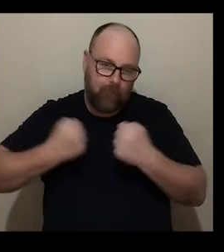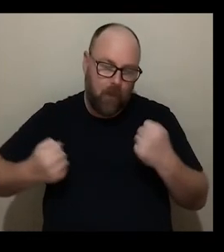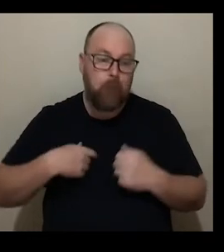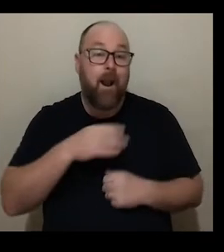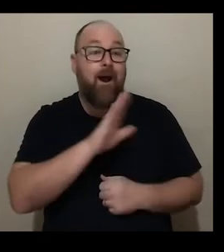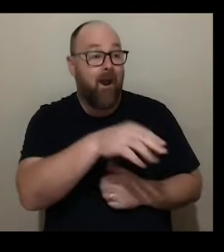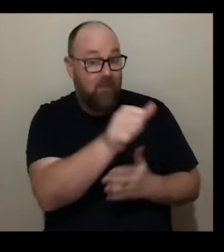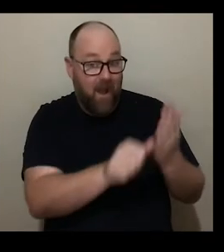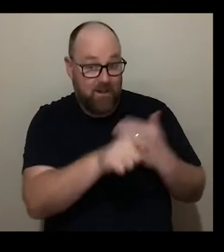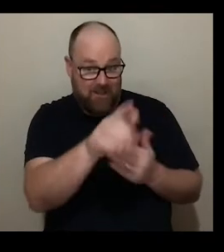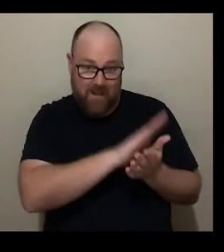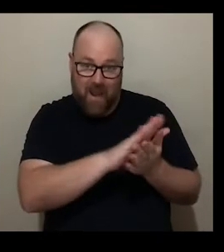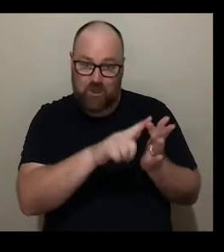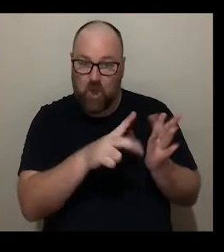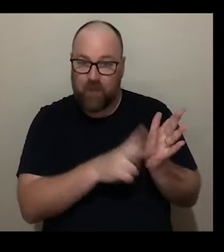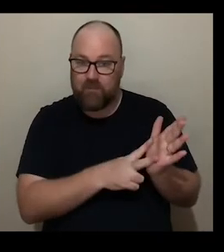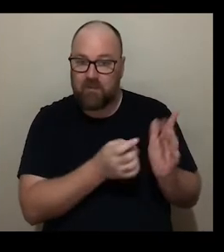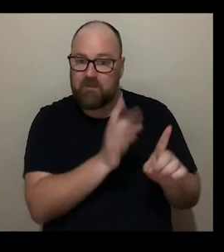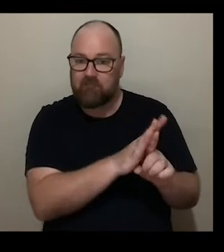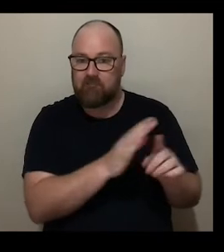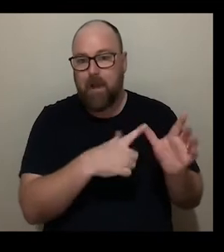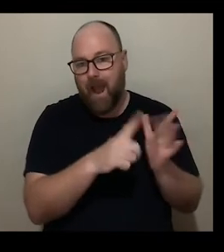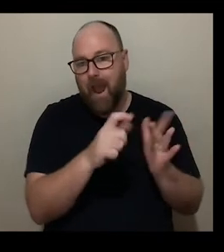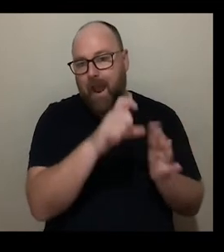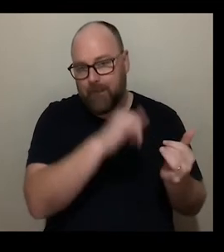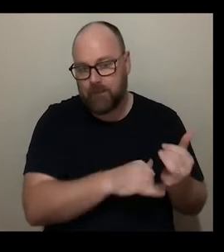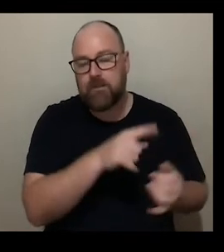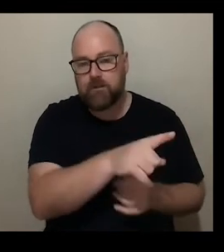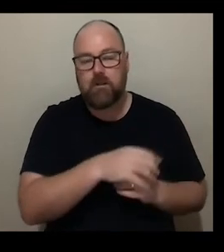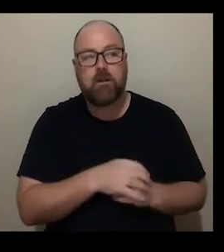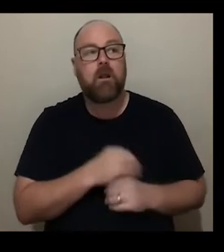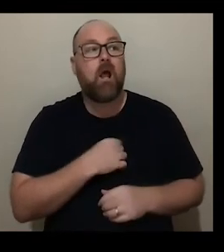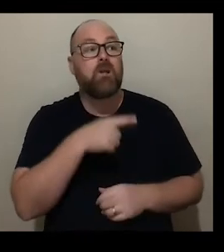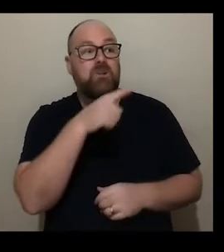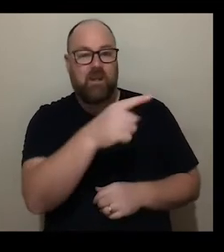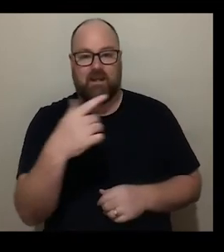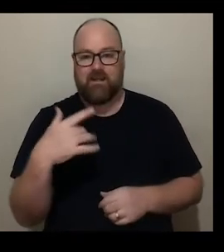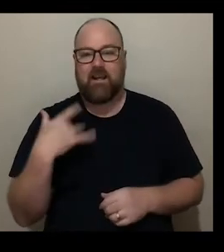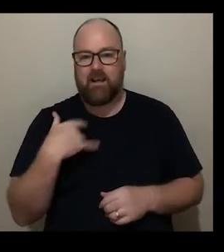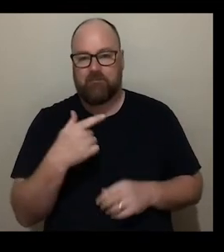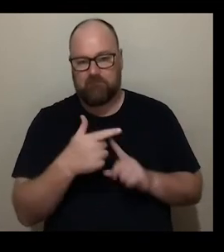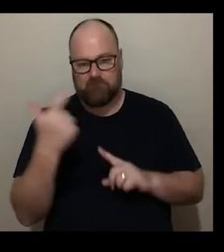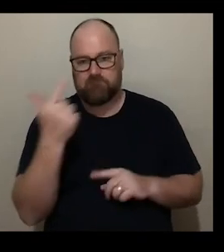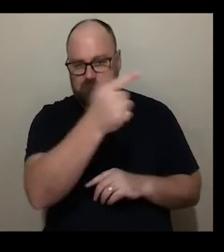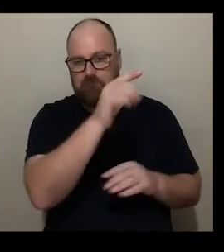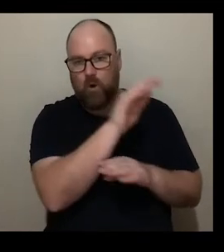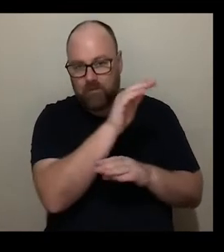and AIDS survivor and eventually found out that she lived in Kailicha Nondasumo